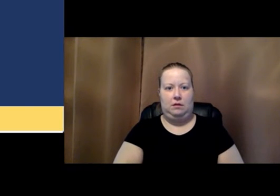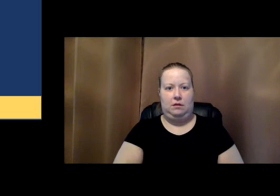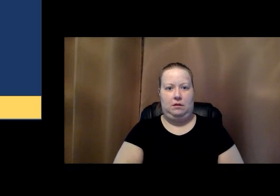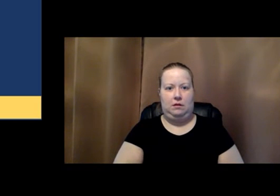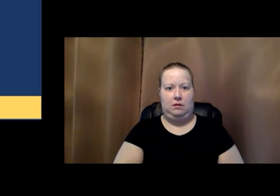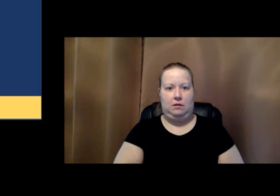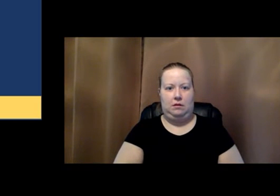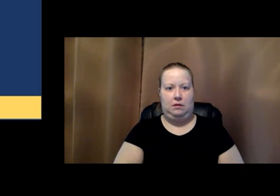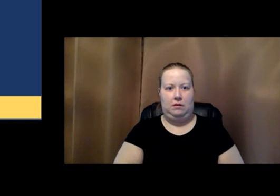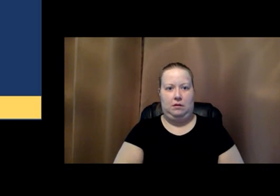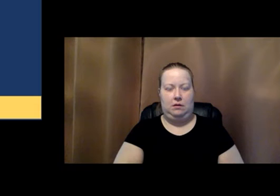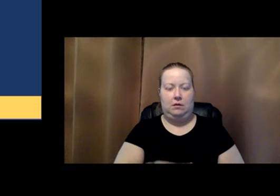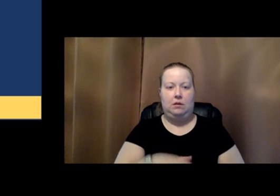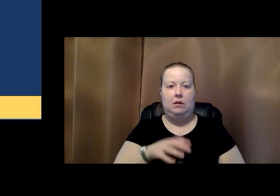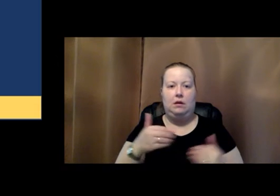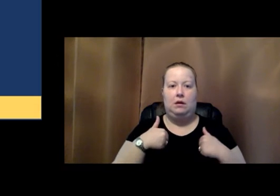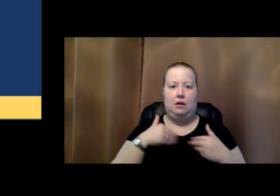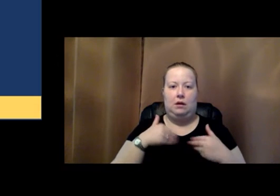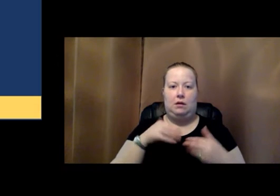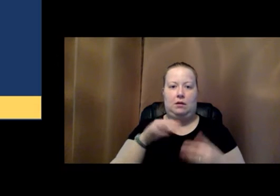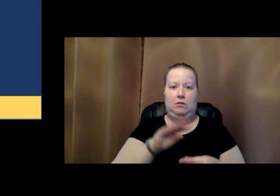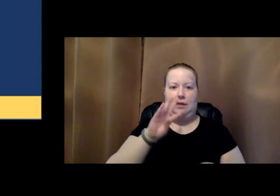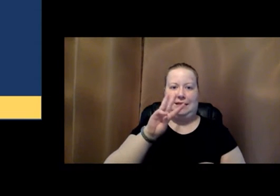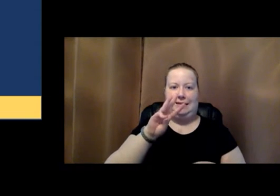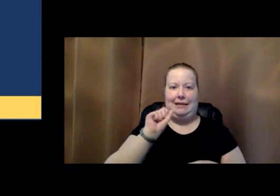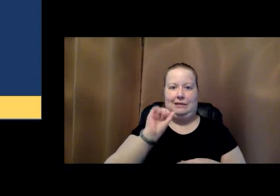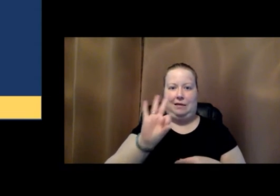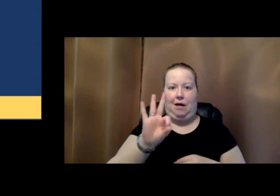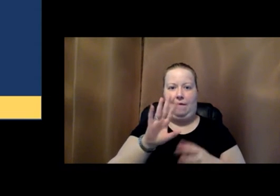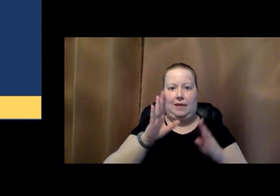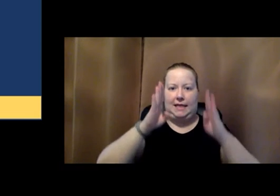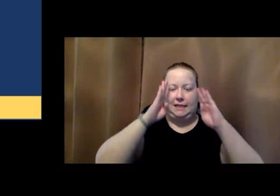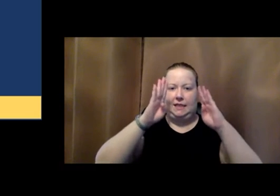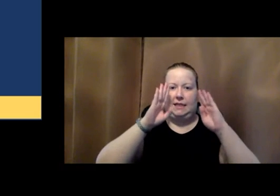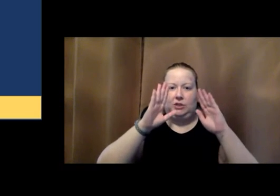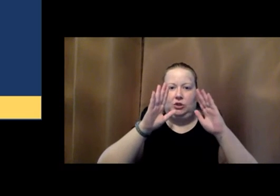has six of the attention arcade screens.